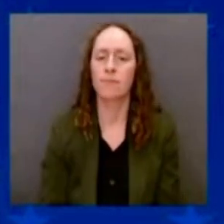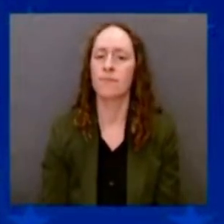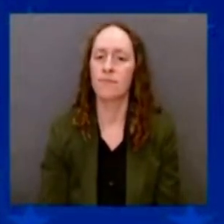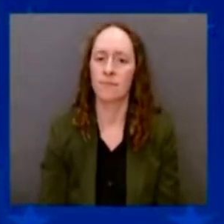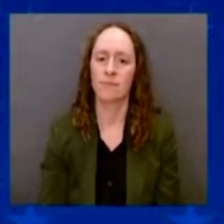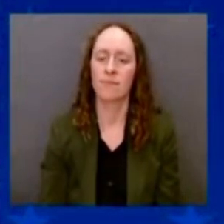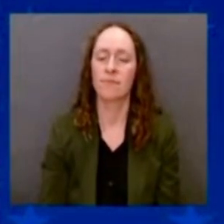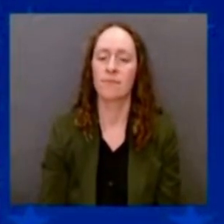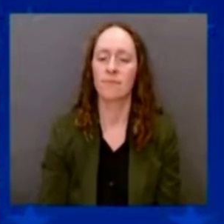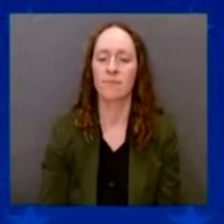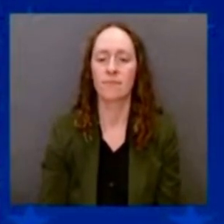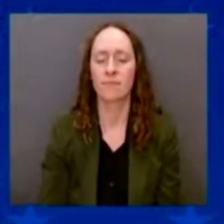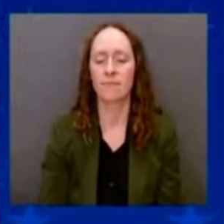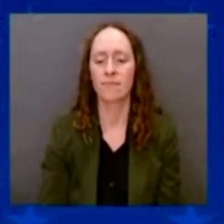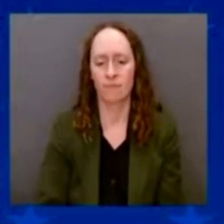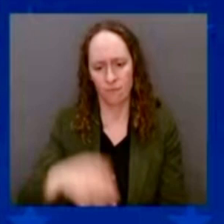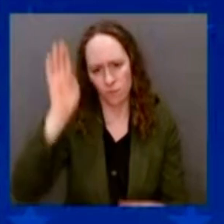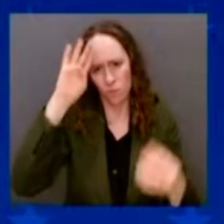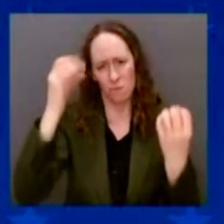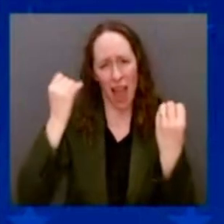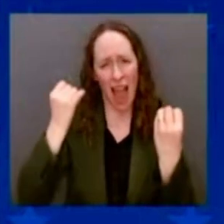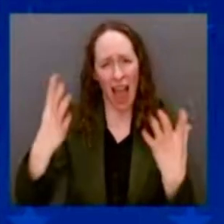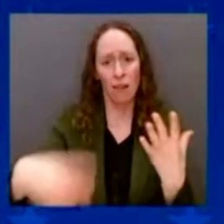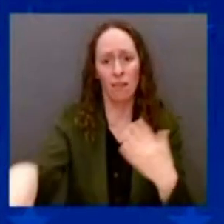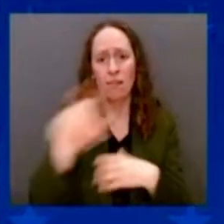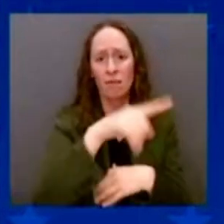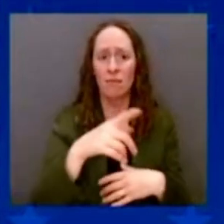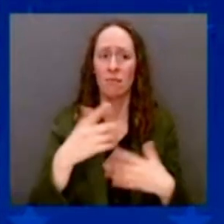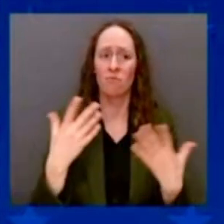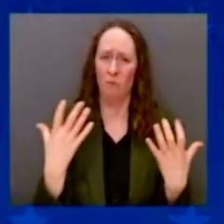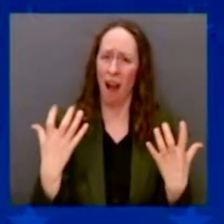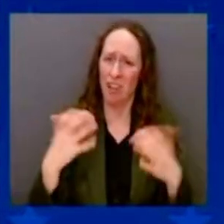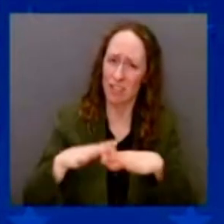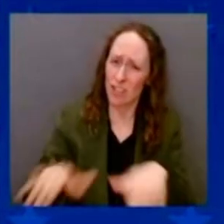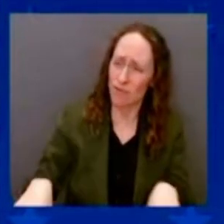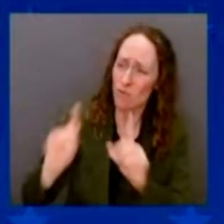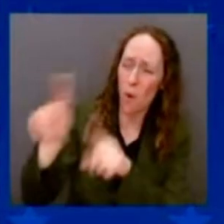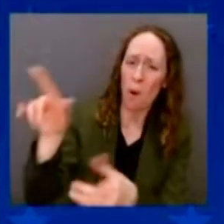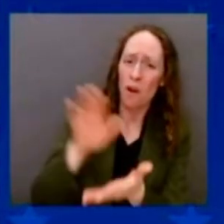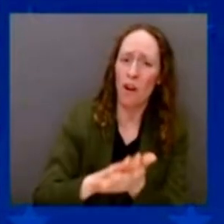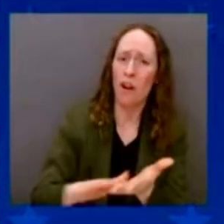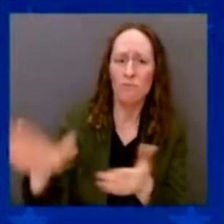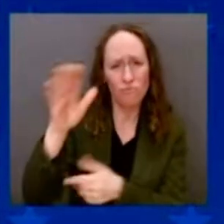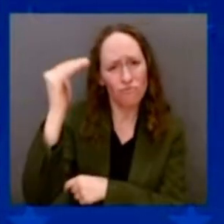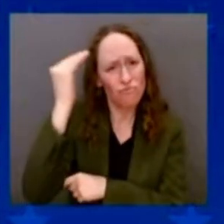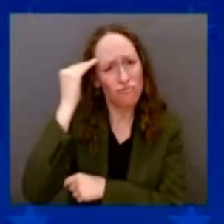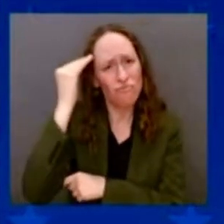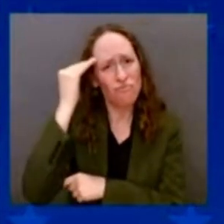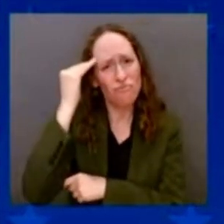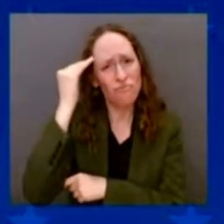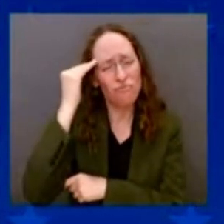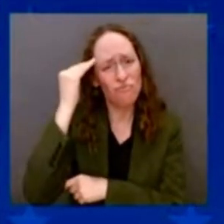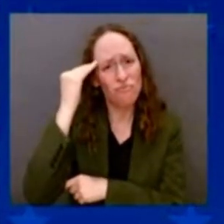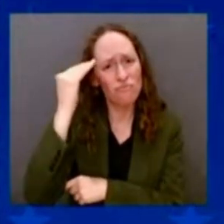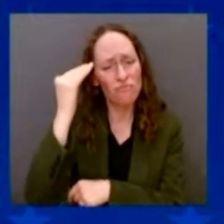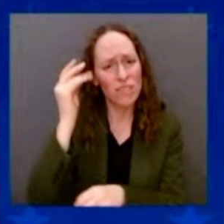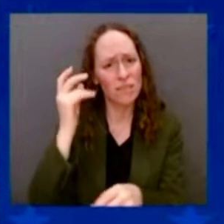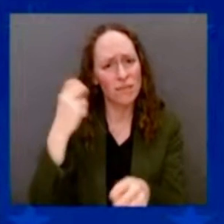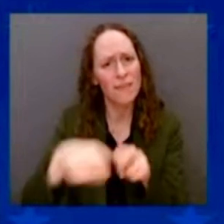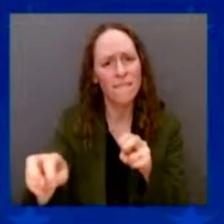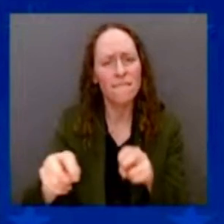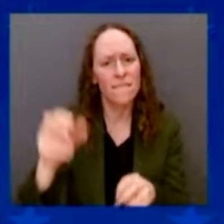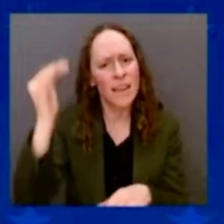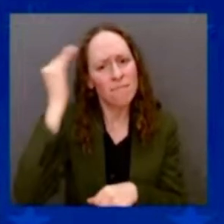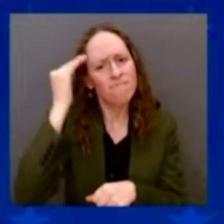children. That's why we had these things called — and some of may have used them — Pell Grants. For families earning less than $60,000 a year, they could get a